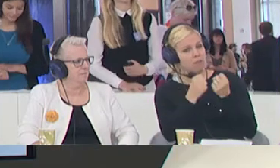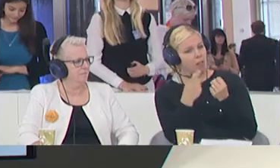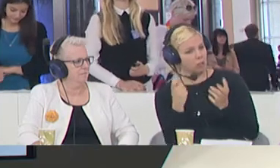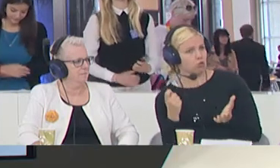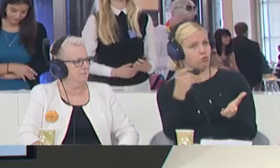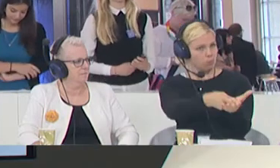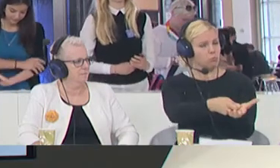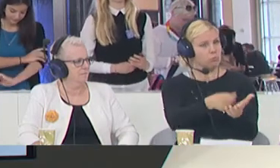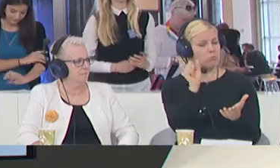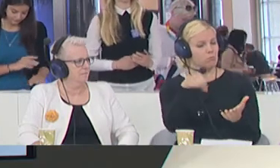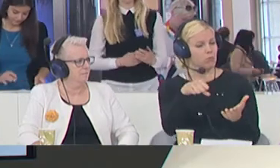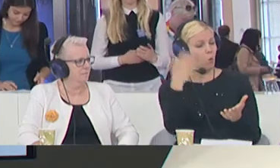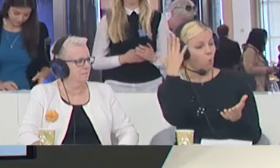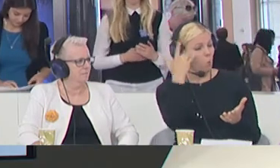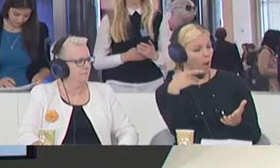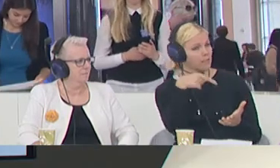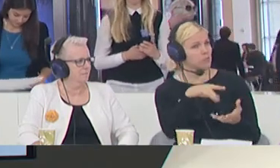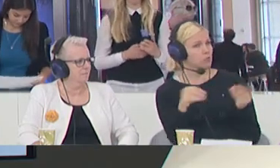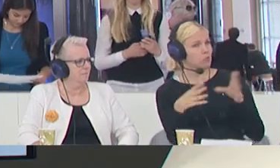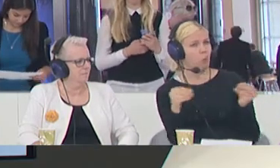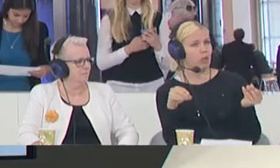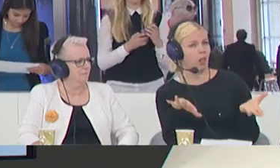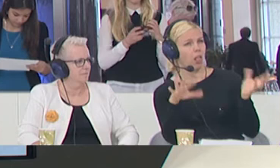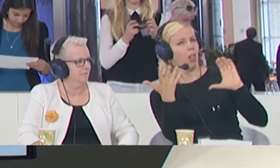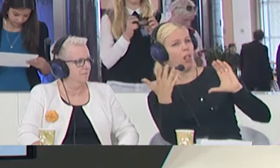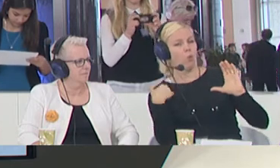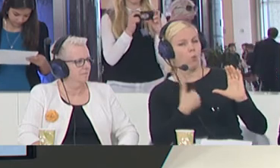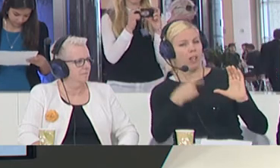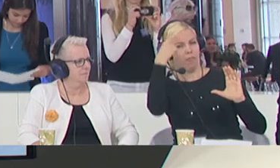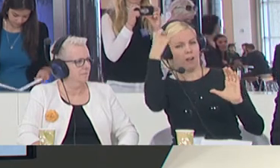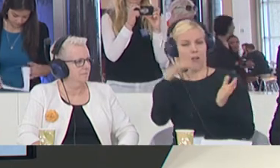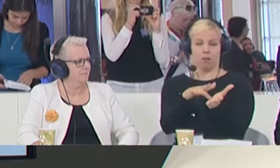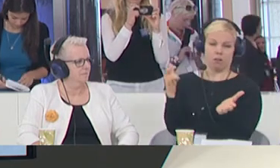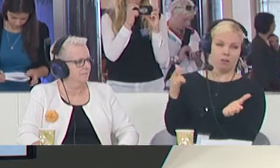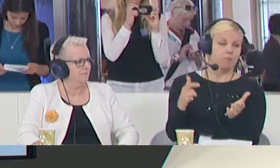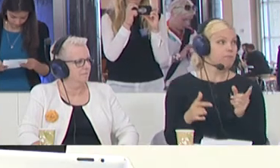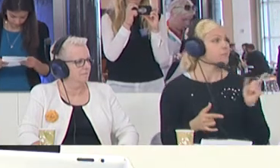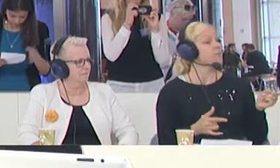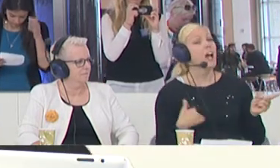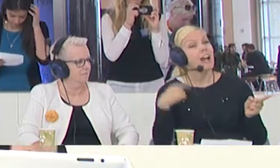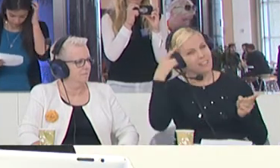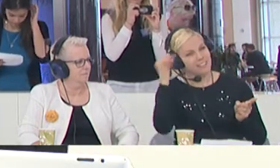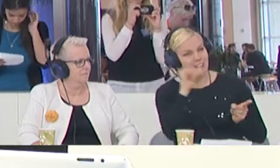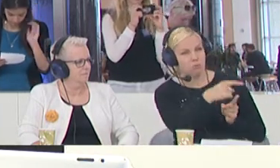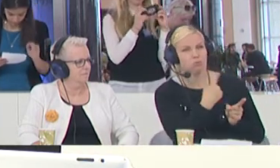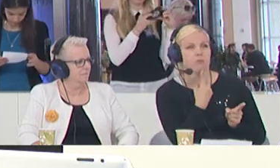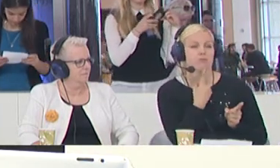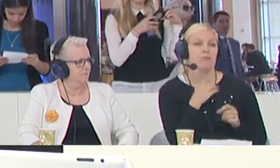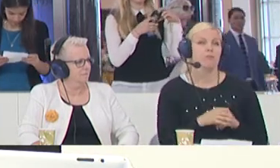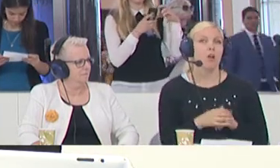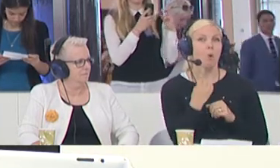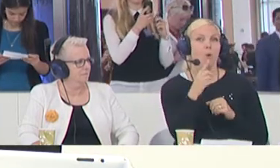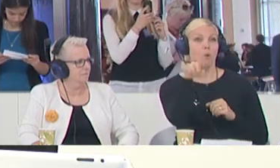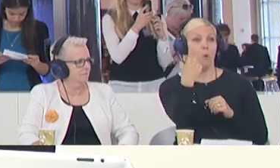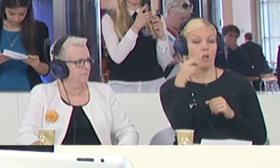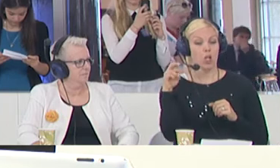so wrong? Well, as I said, I think we are getting it wrong. It's like you say, one does the only economic calculation.